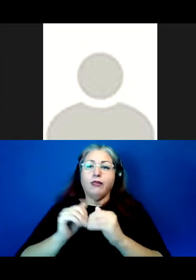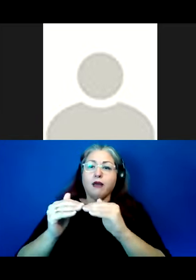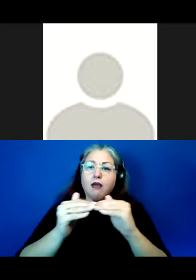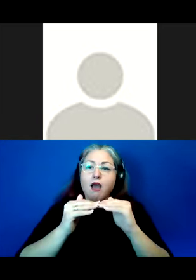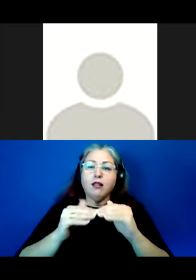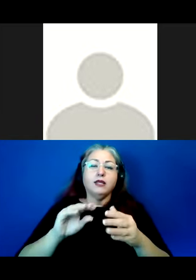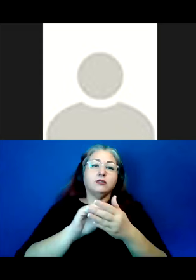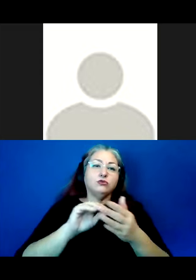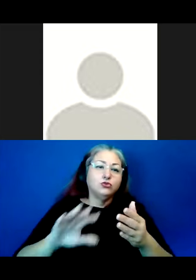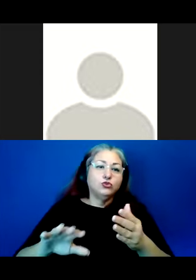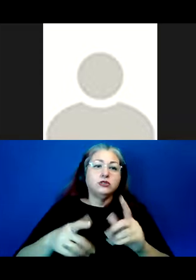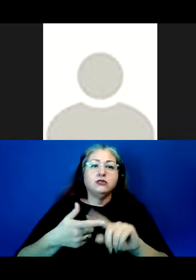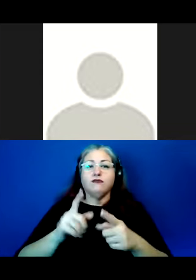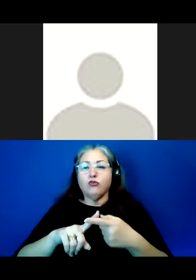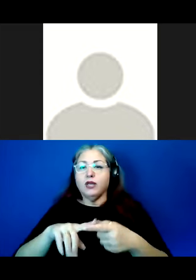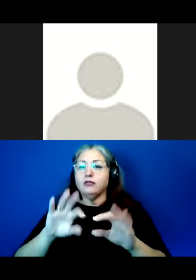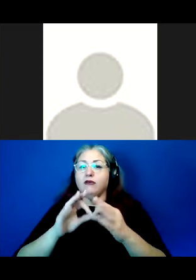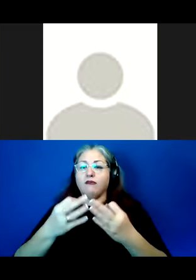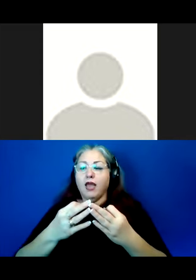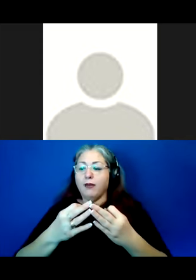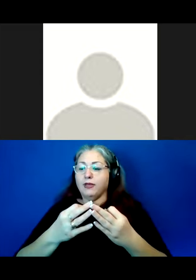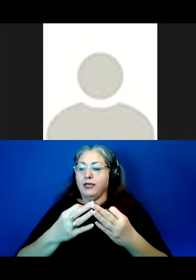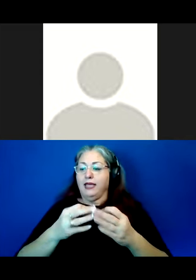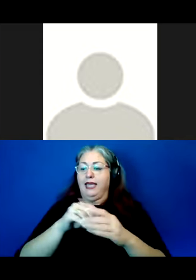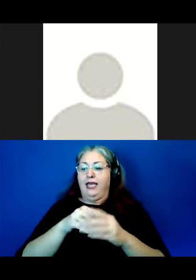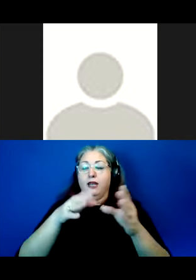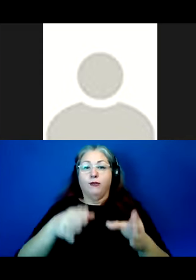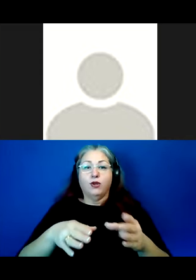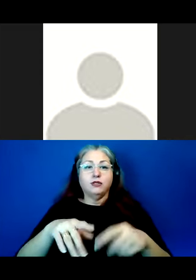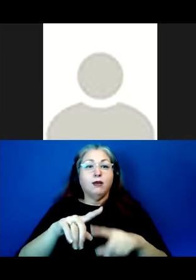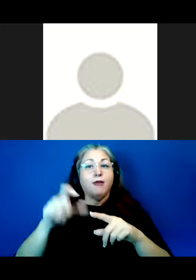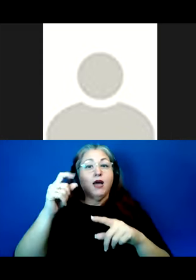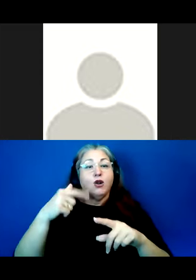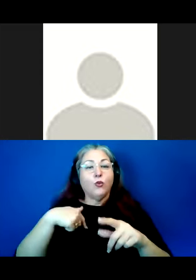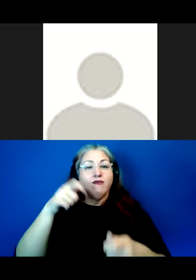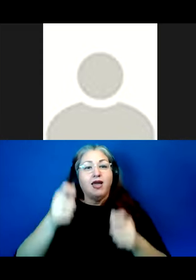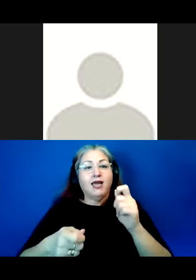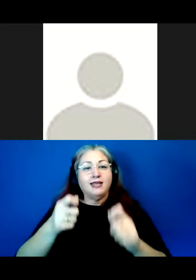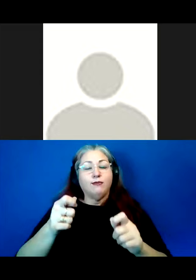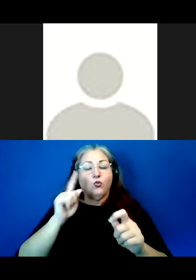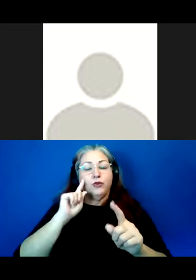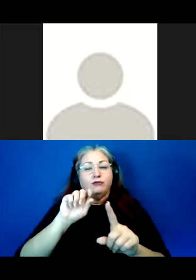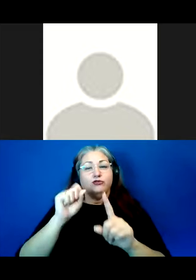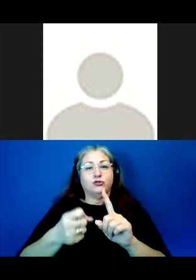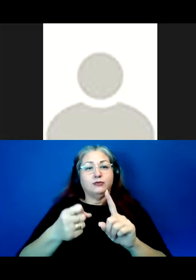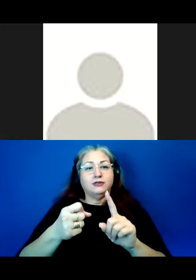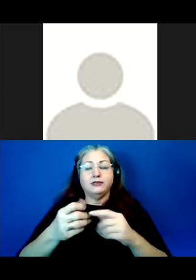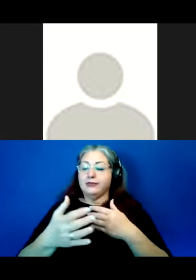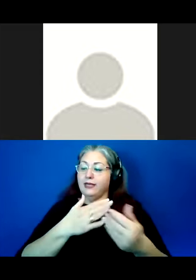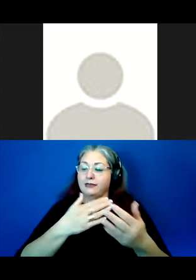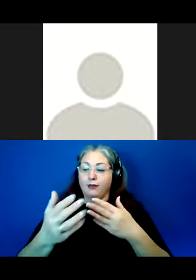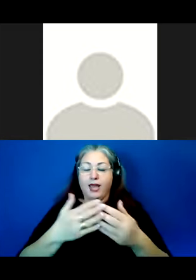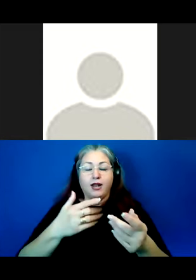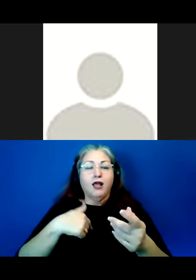students, friends or family in person, but we have adapted to the circumstances in spite of which